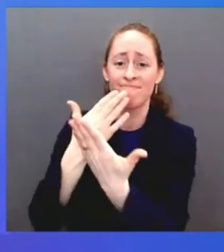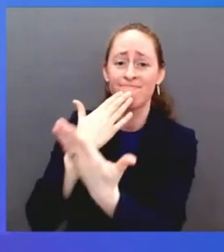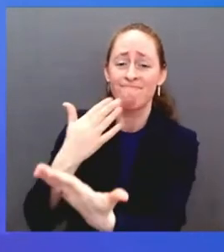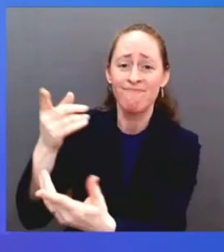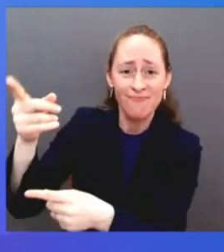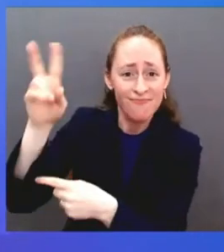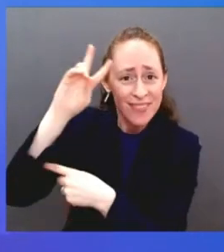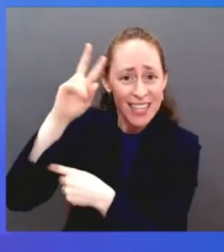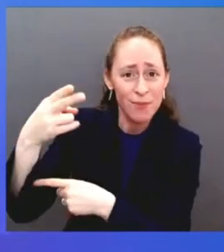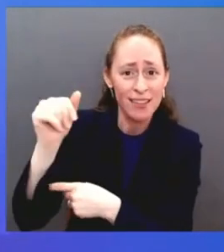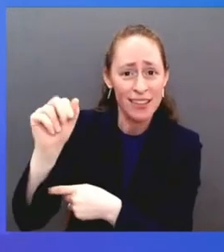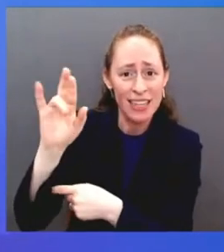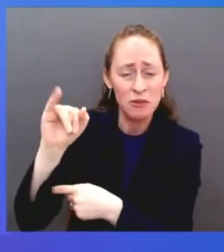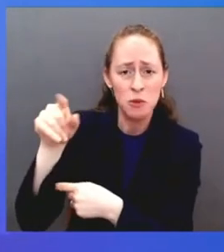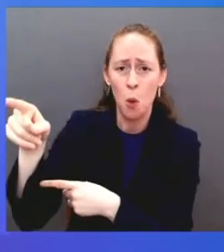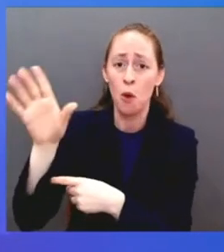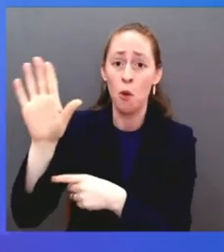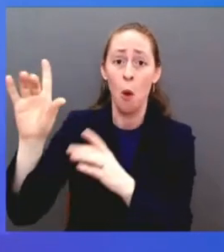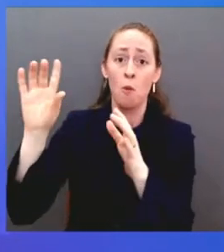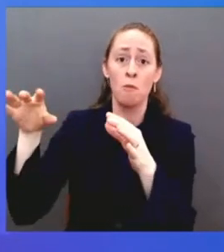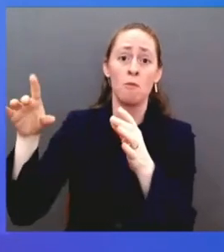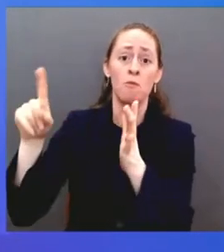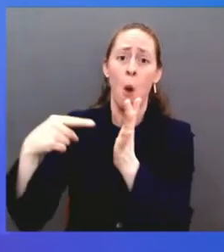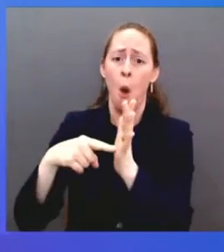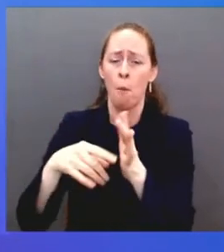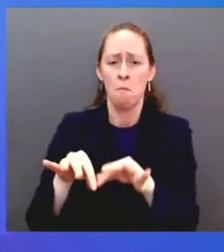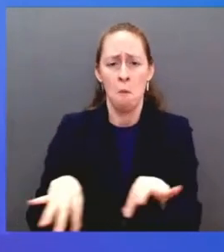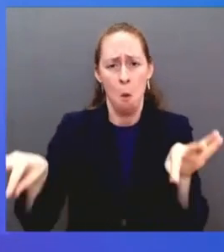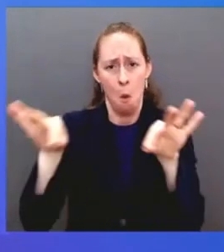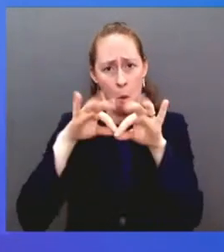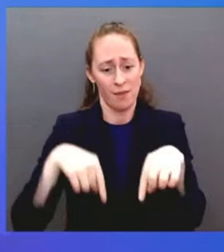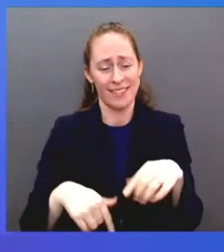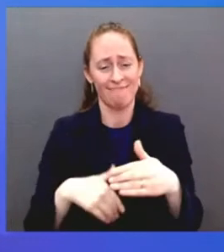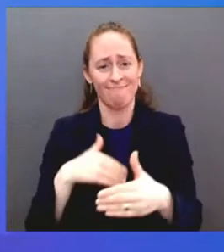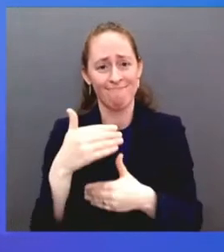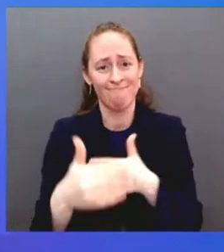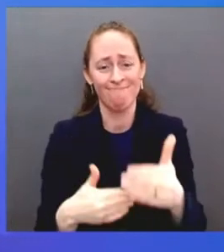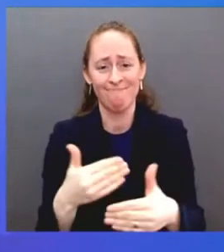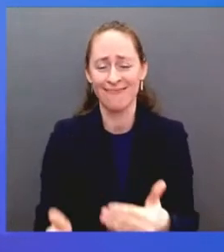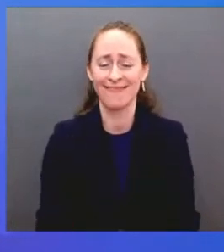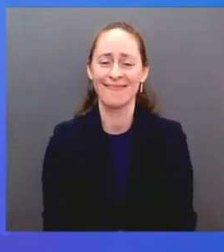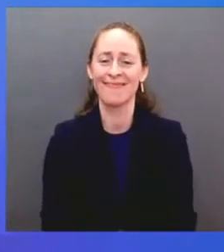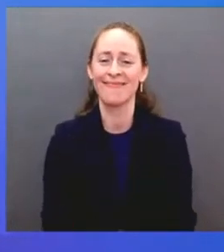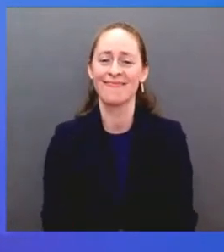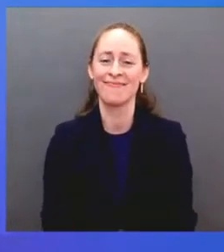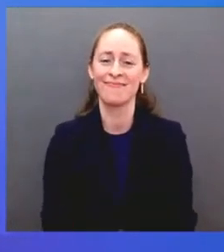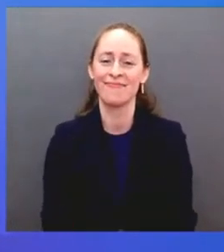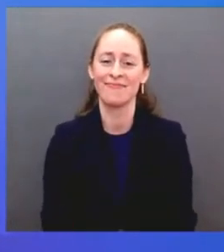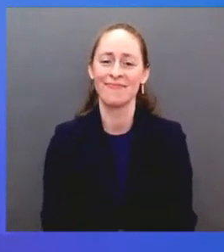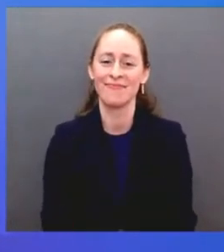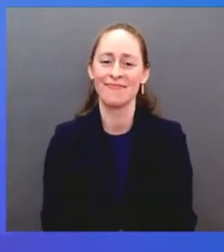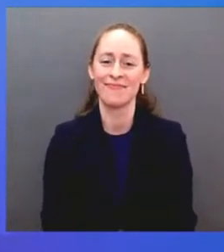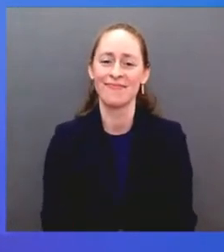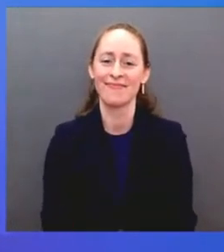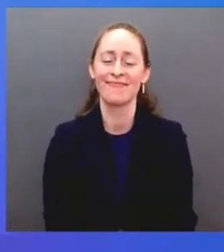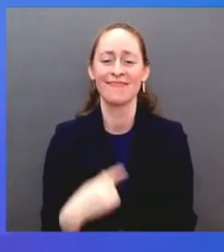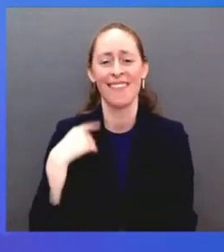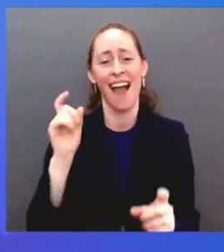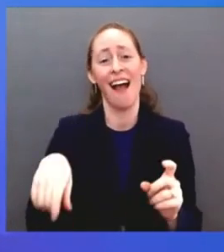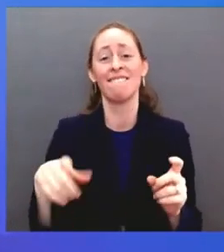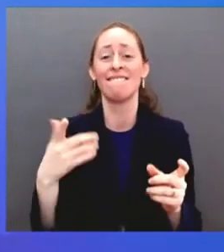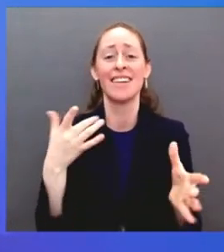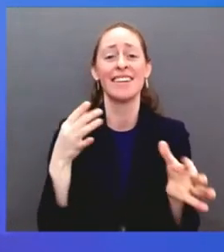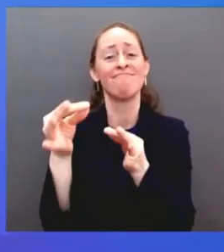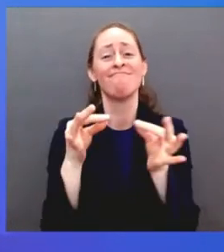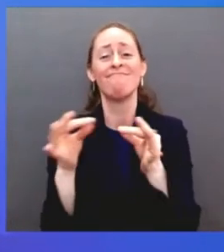process. I must begin these very brief remarks by thanking God for delivering me